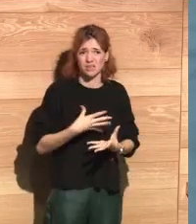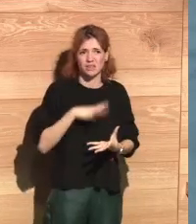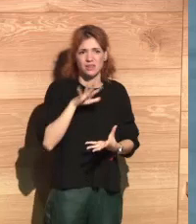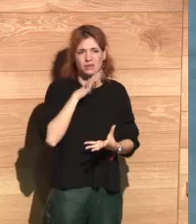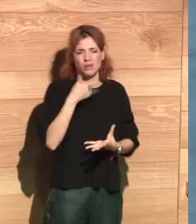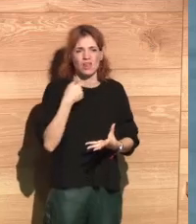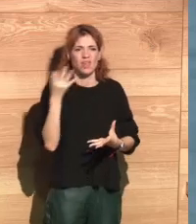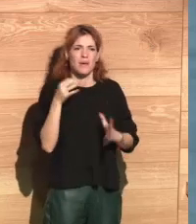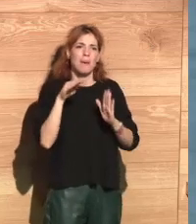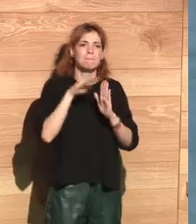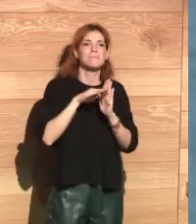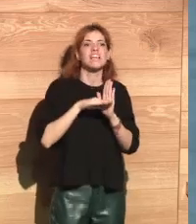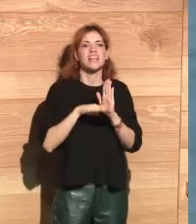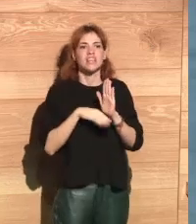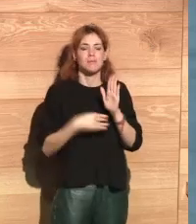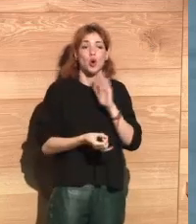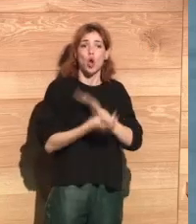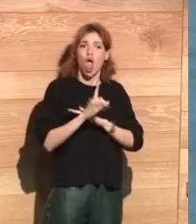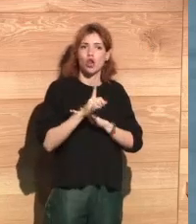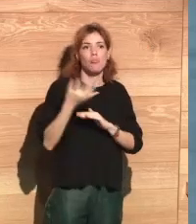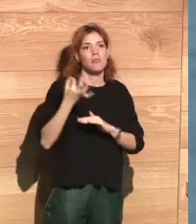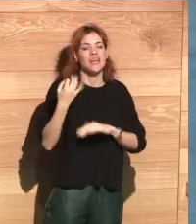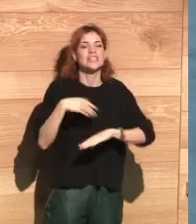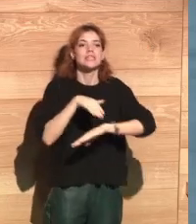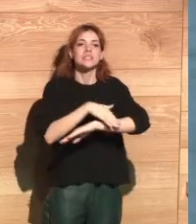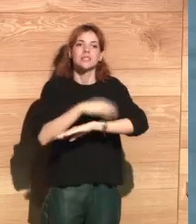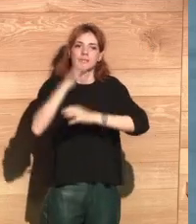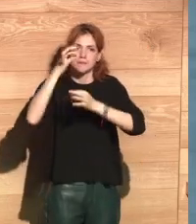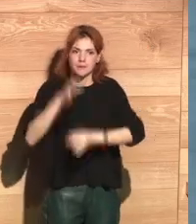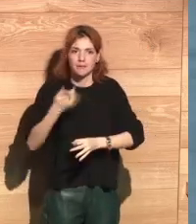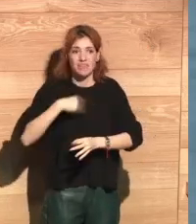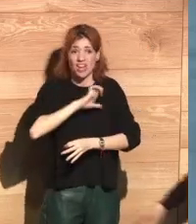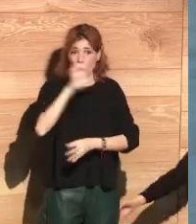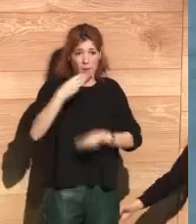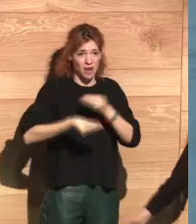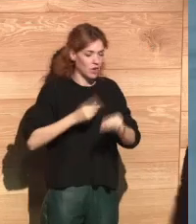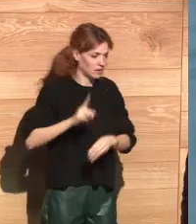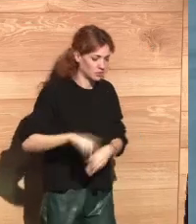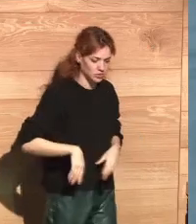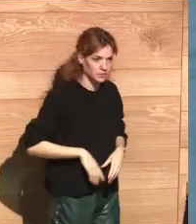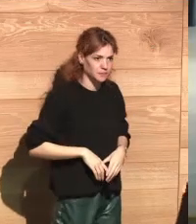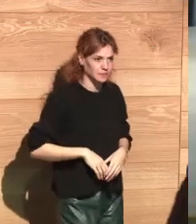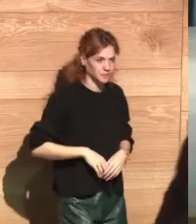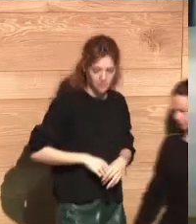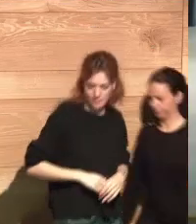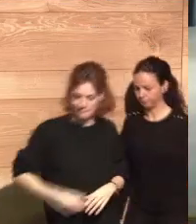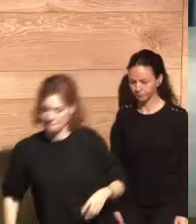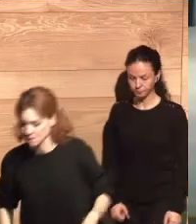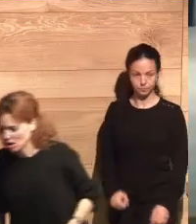this economy becomes something real. And maybe we're not doing this in Europe at the moment.